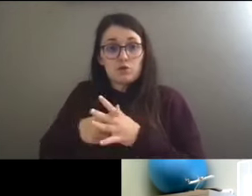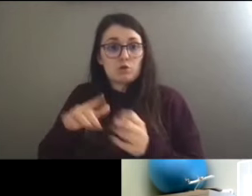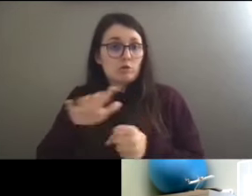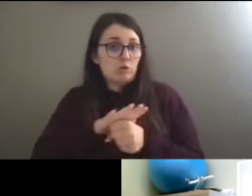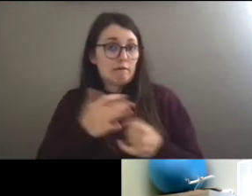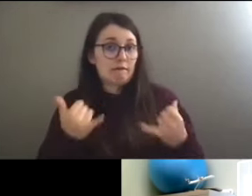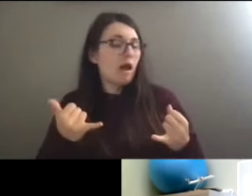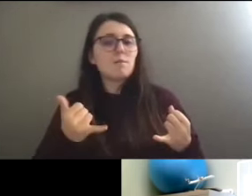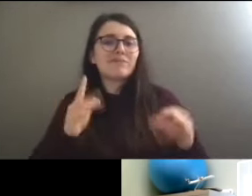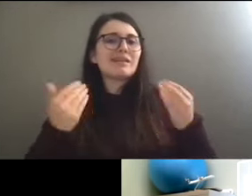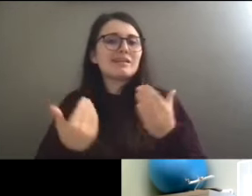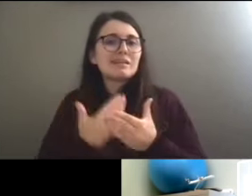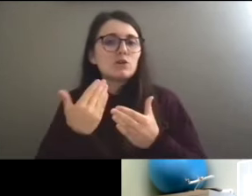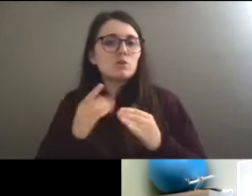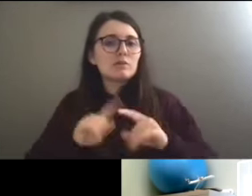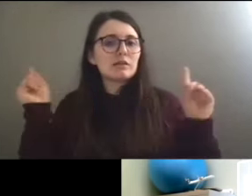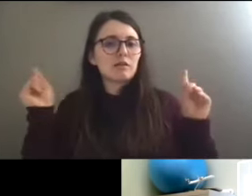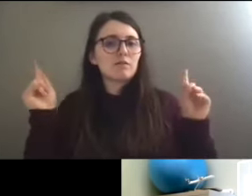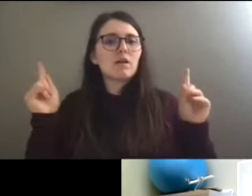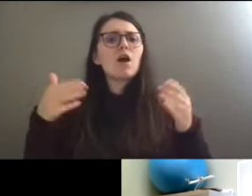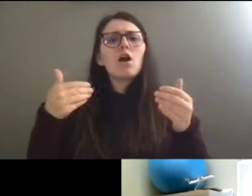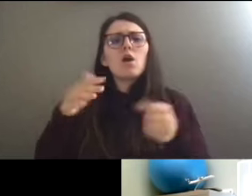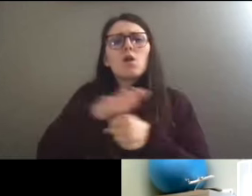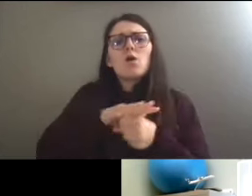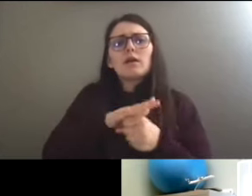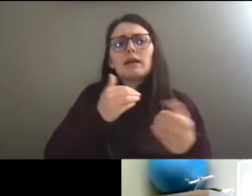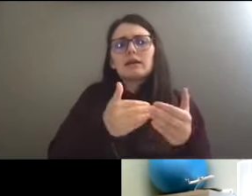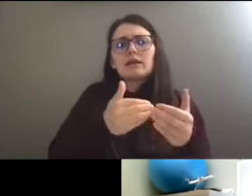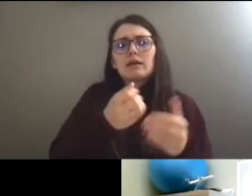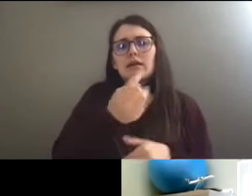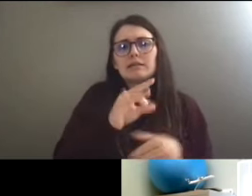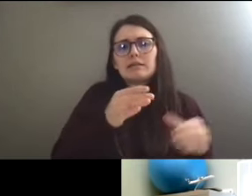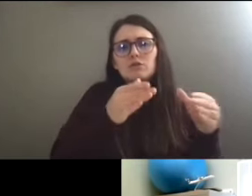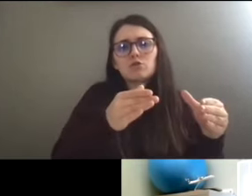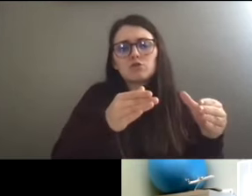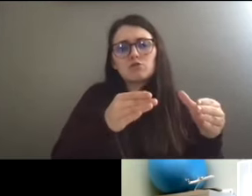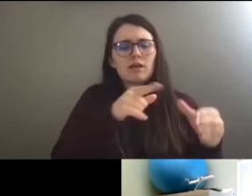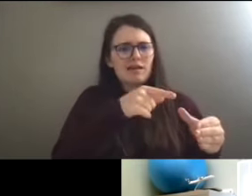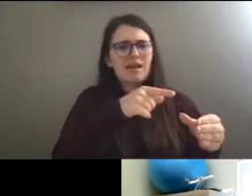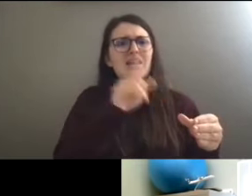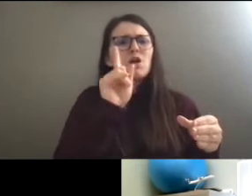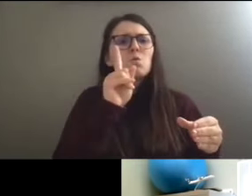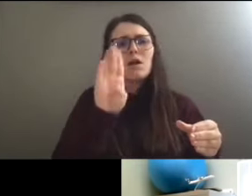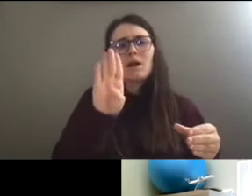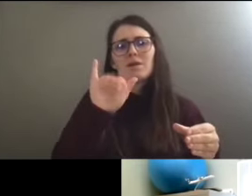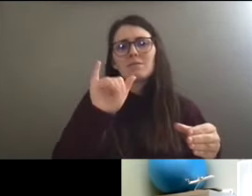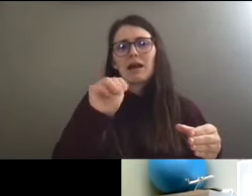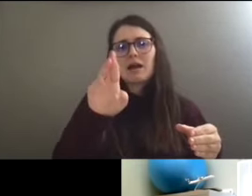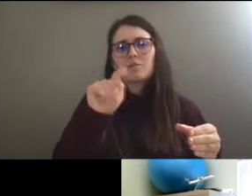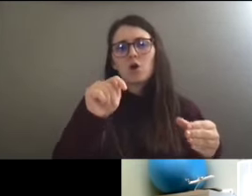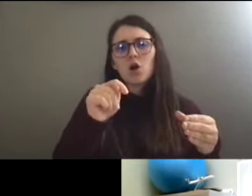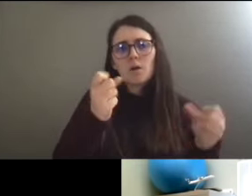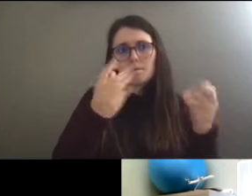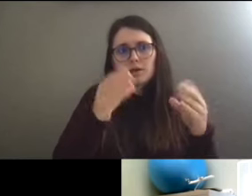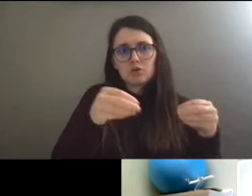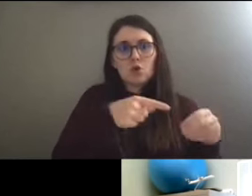located at, uh, where 18th and Chambers is. So there's like a Bi-Mart there and a bunch of stores. So your original,